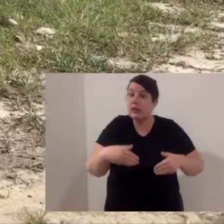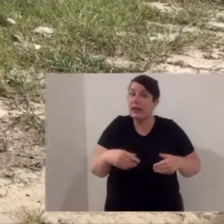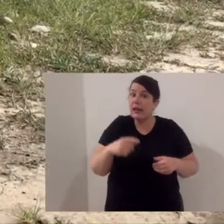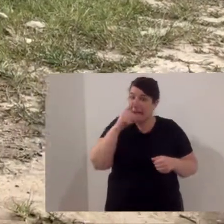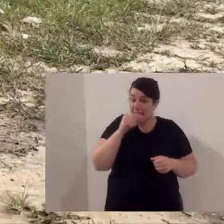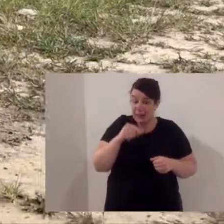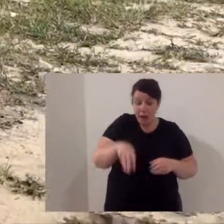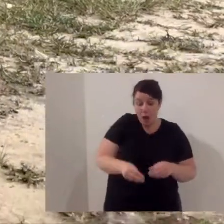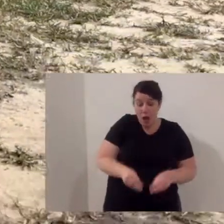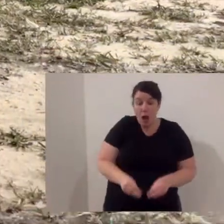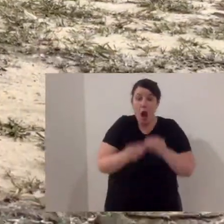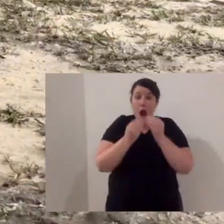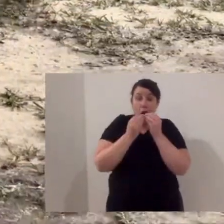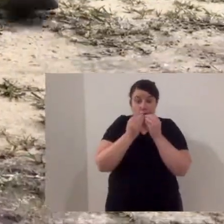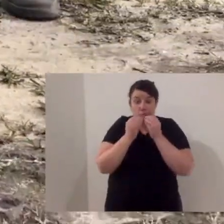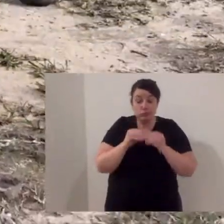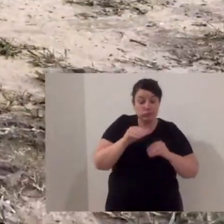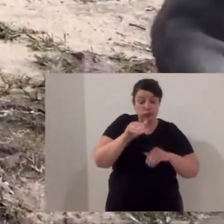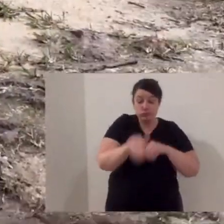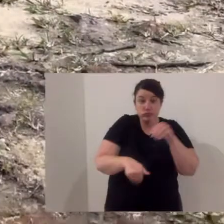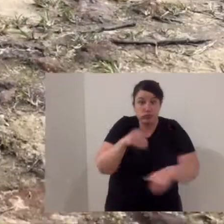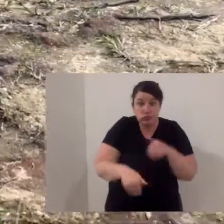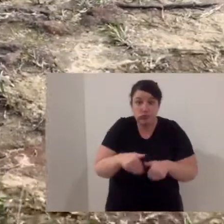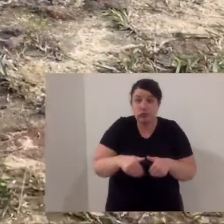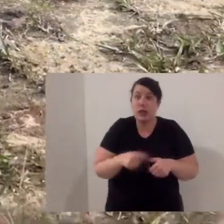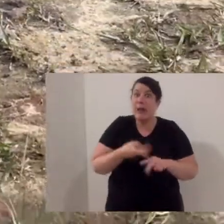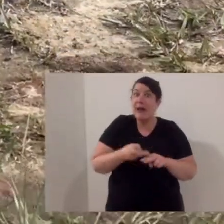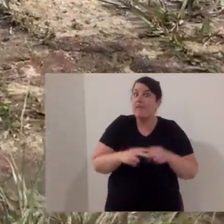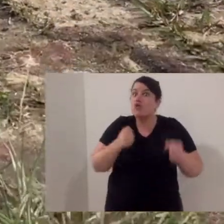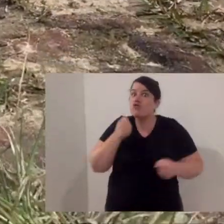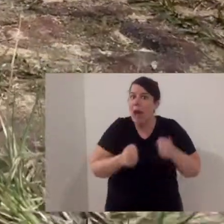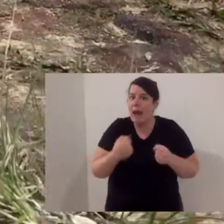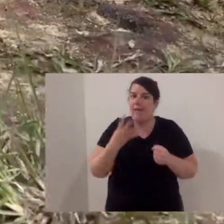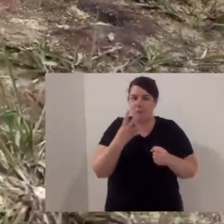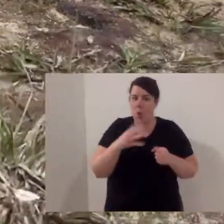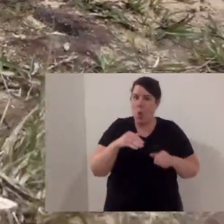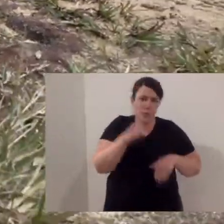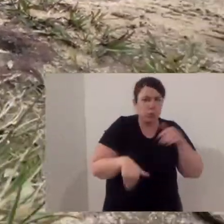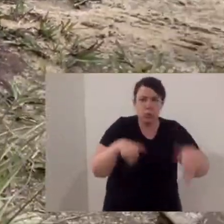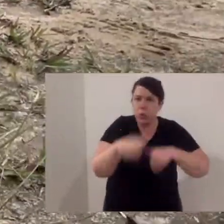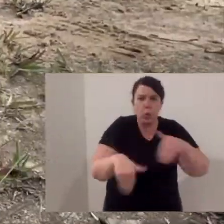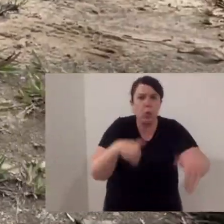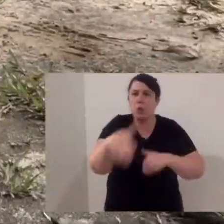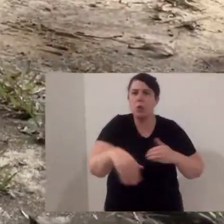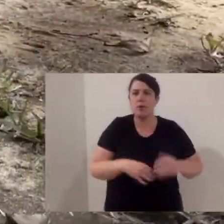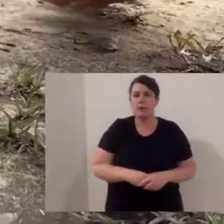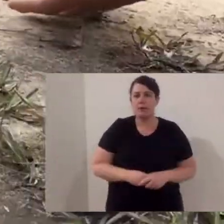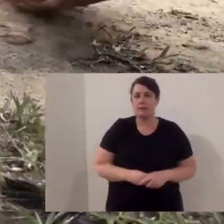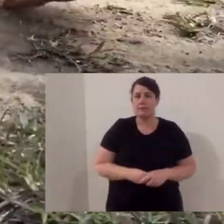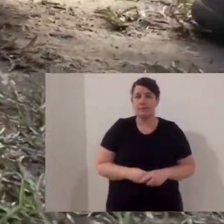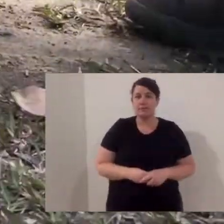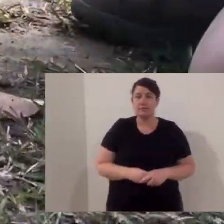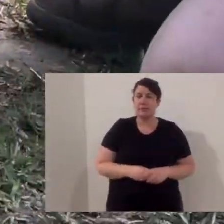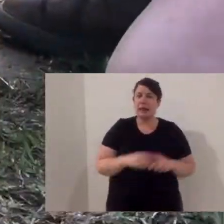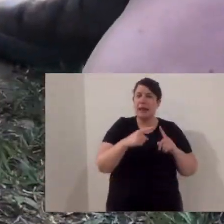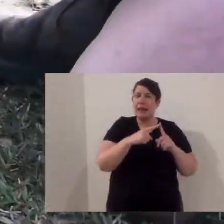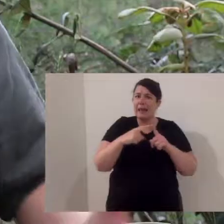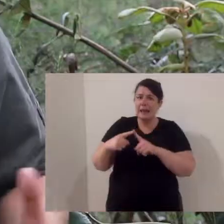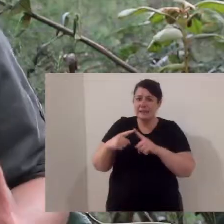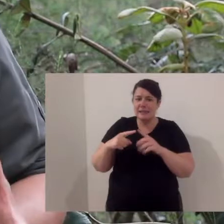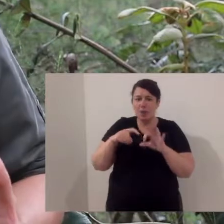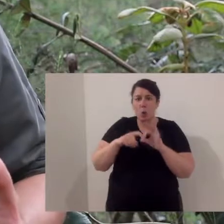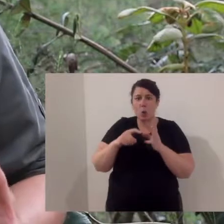on all four legs. They can use their front hands to eat, to dig, but whenever they run, it's on all fours.